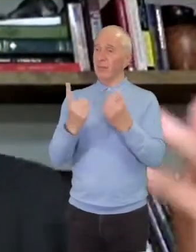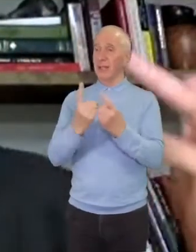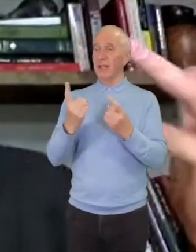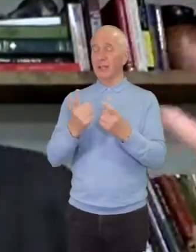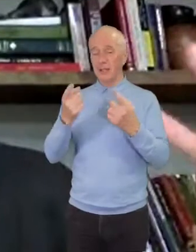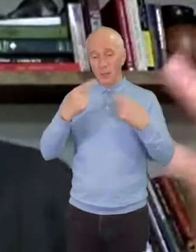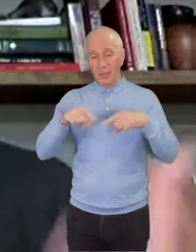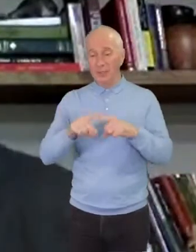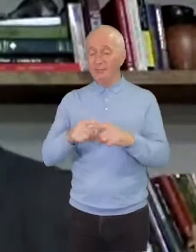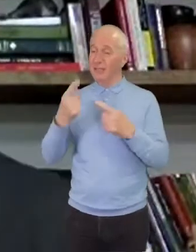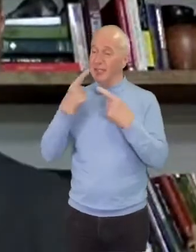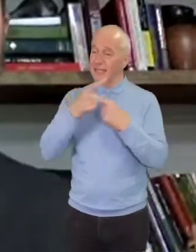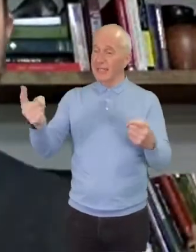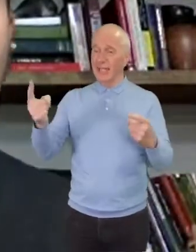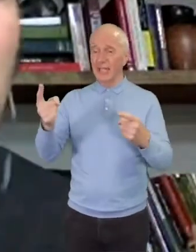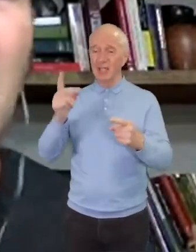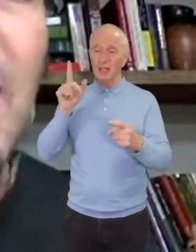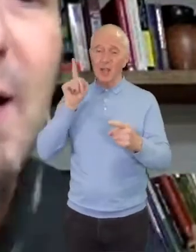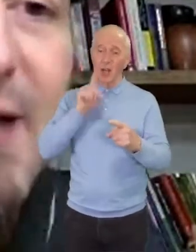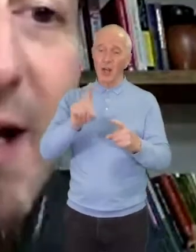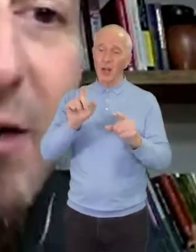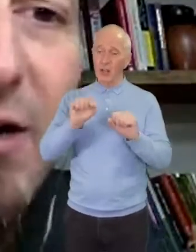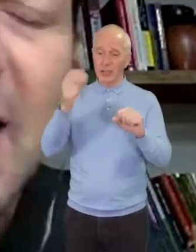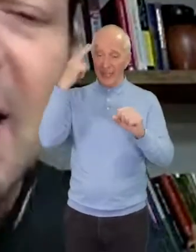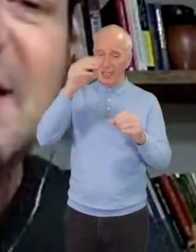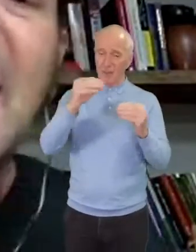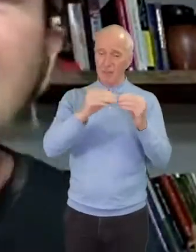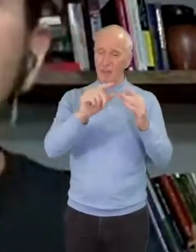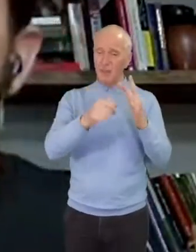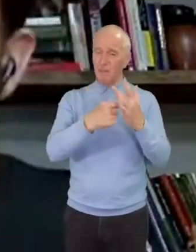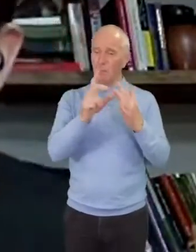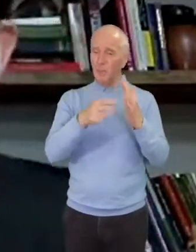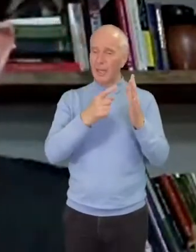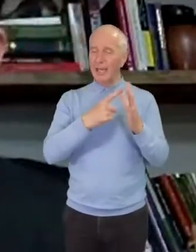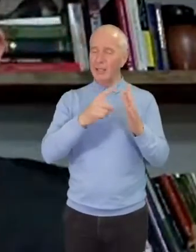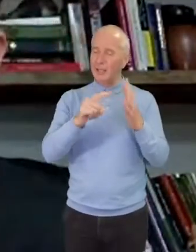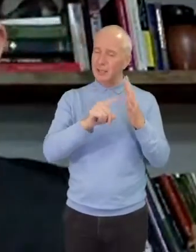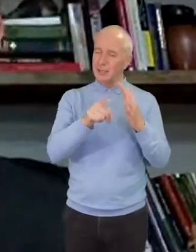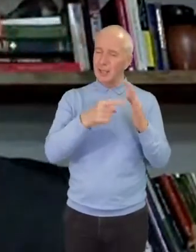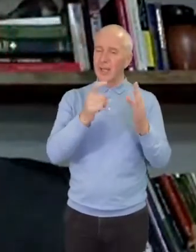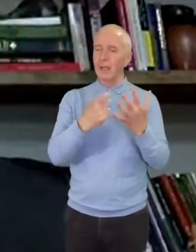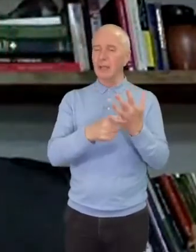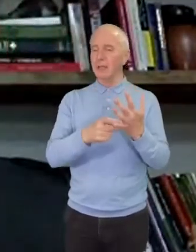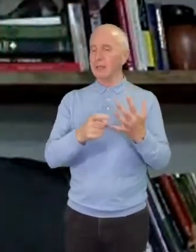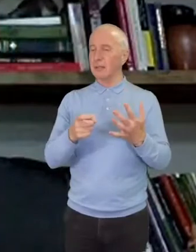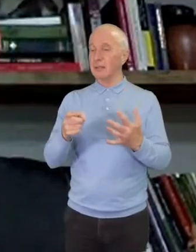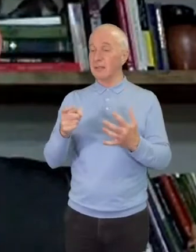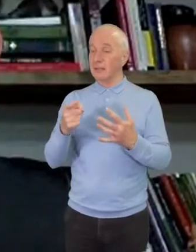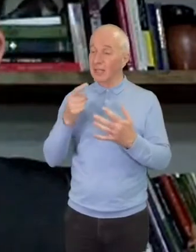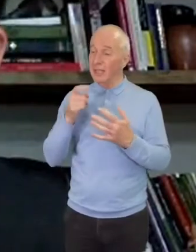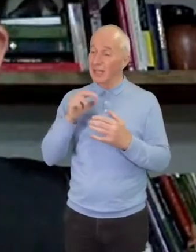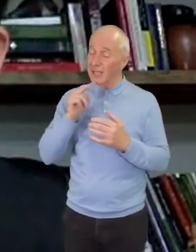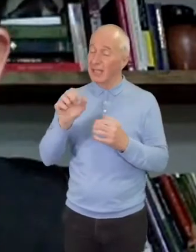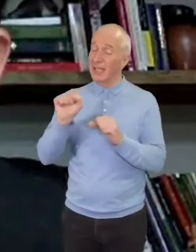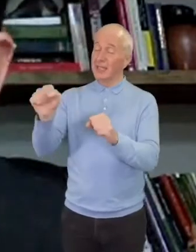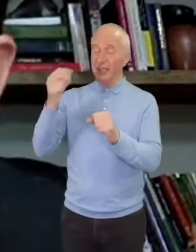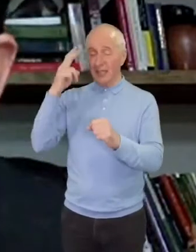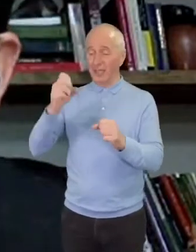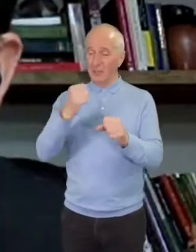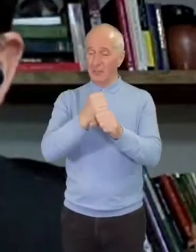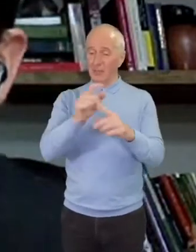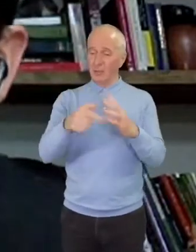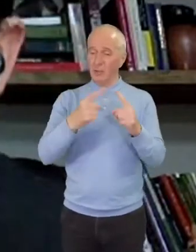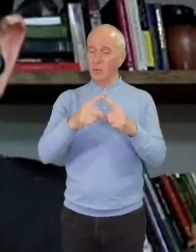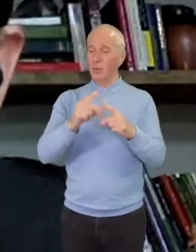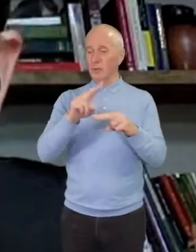say her name, Breonna Taylor. Say his name, George Floyd, Freddie